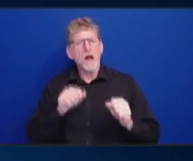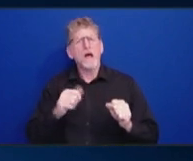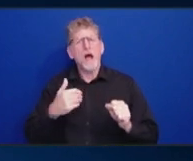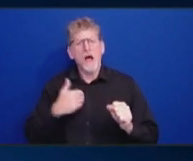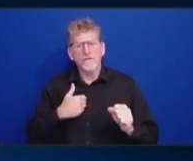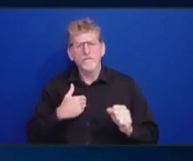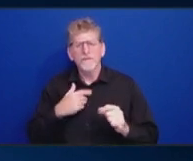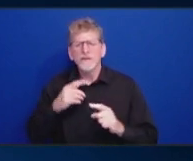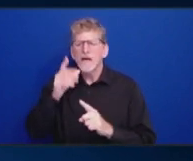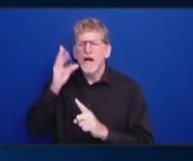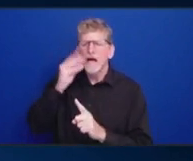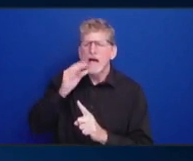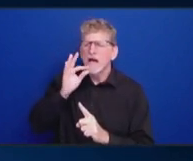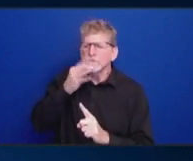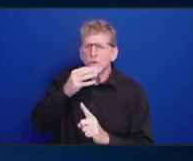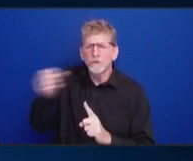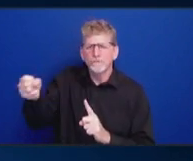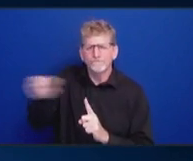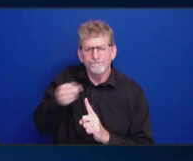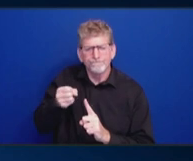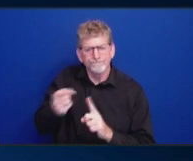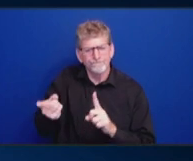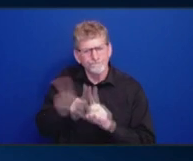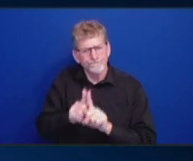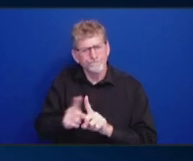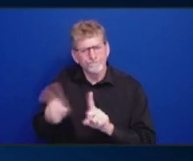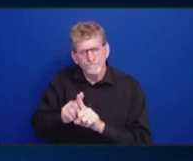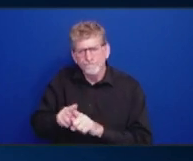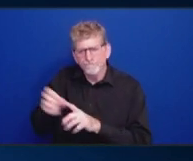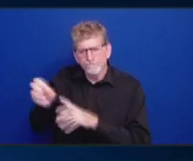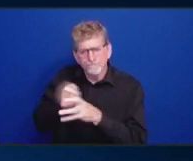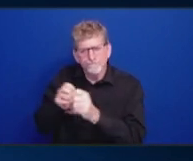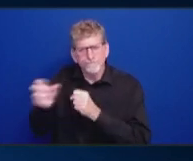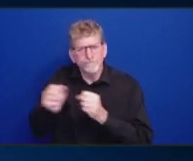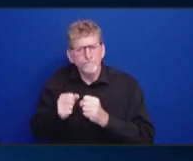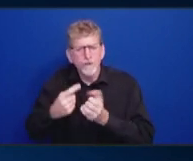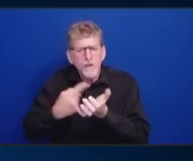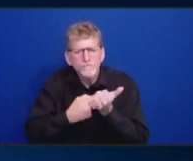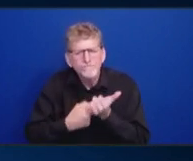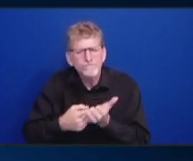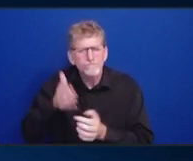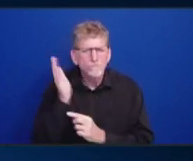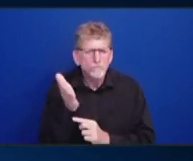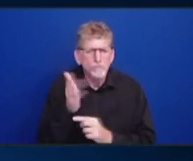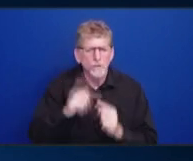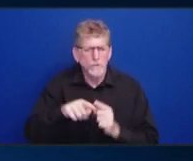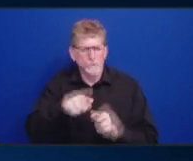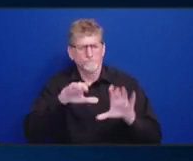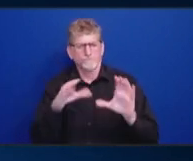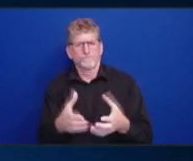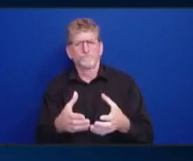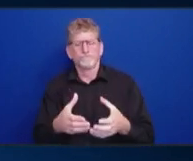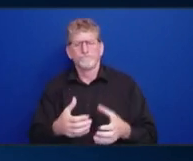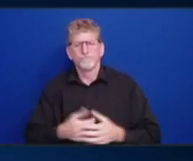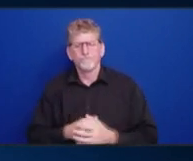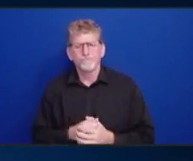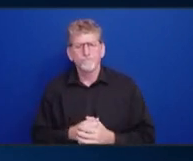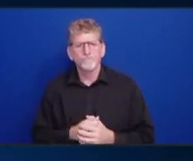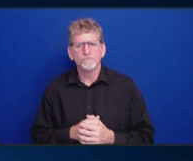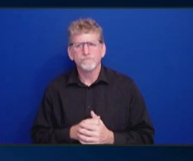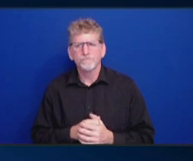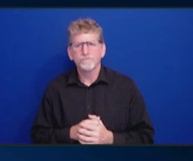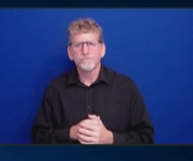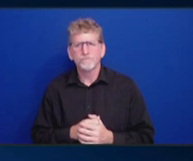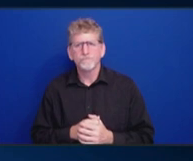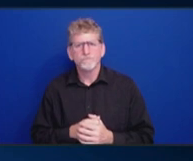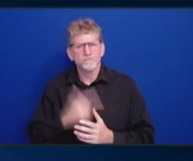meetings and give you informed input. You can bring in experts to help and work with you. So, it's really up to you how you want to do